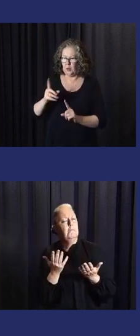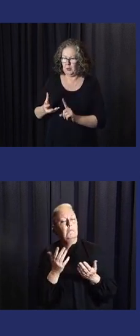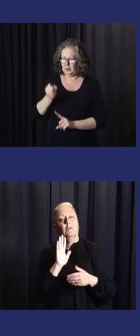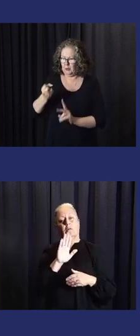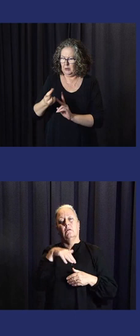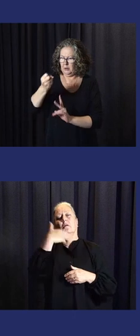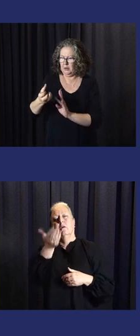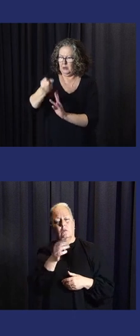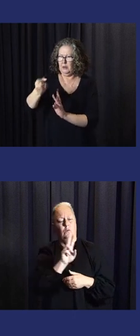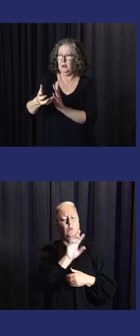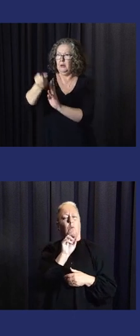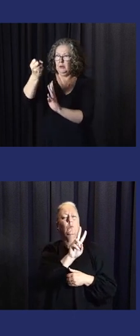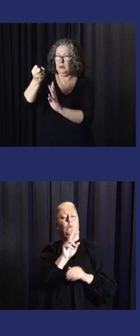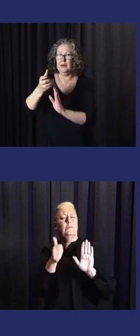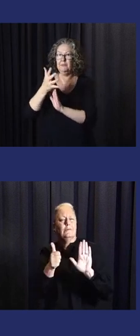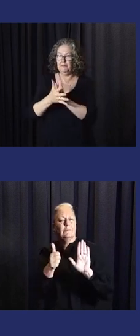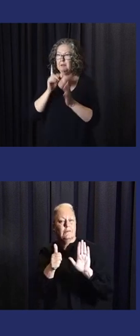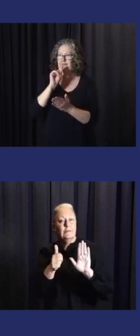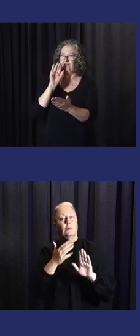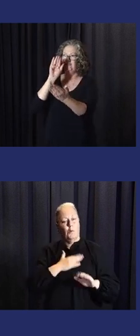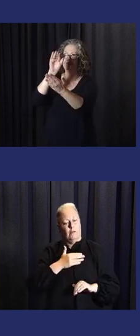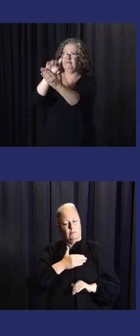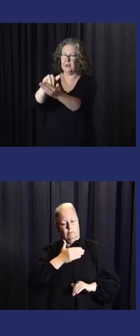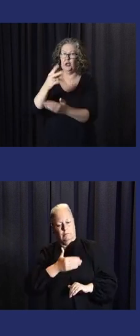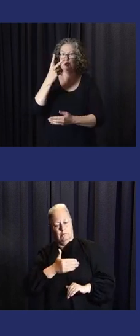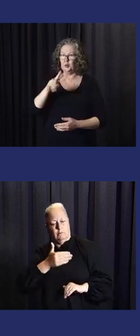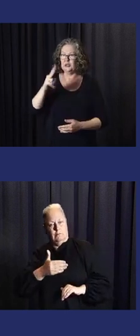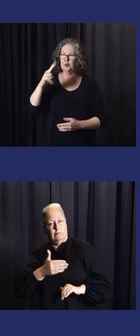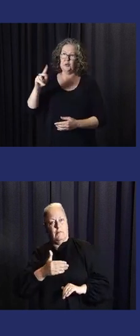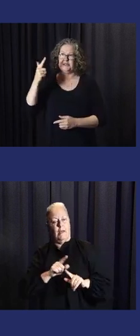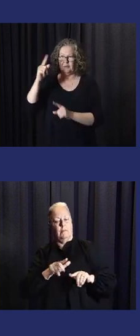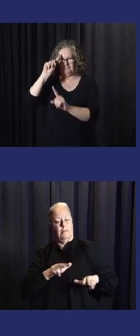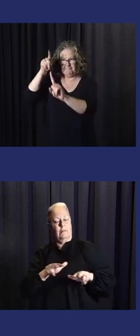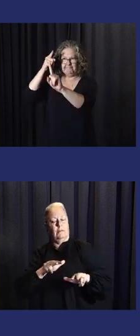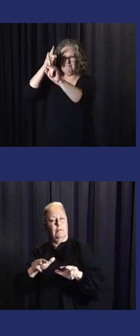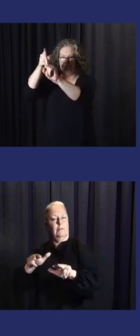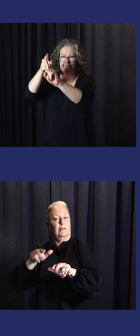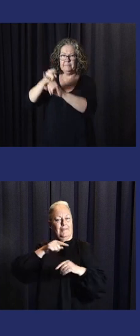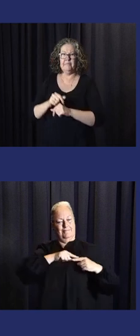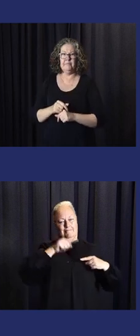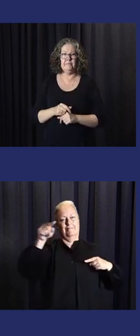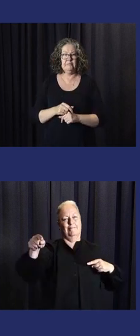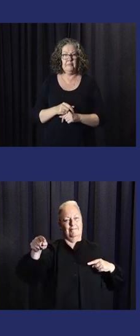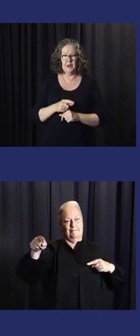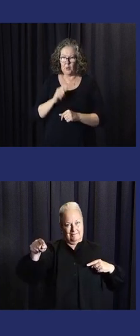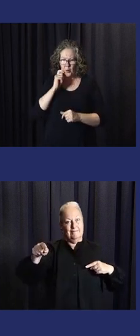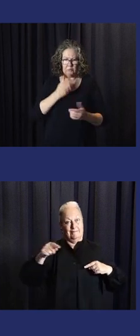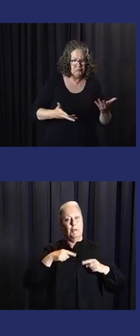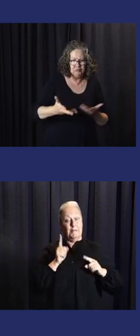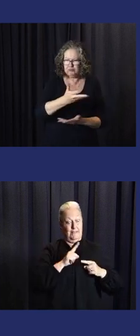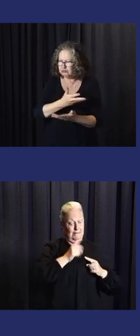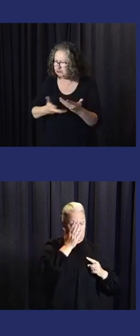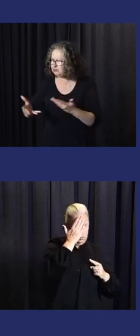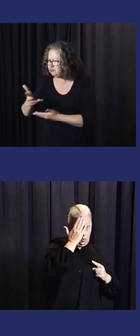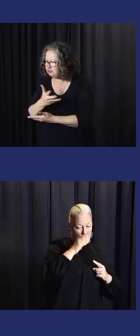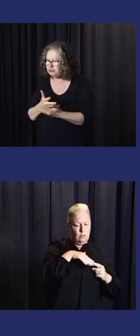2025? What needs to be done by 2026? For us to be able to reach the alerts for all by 2027. So this was